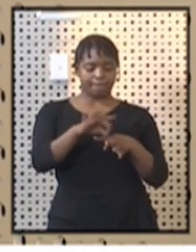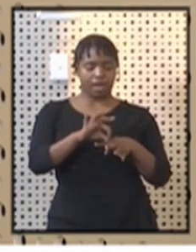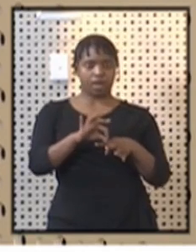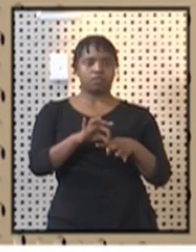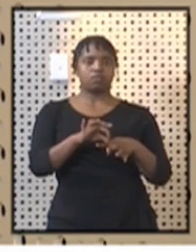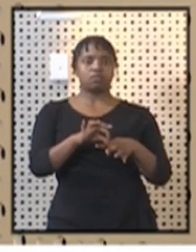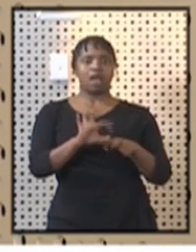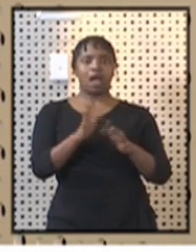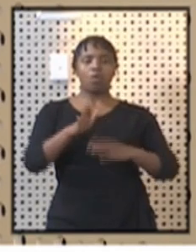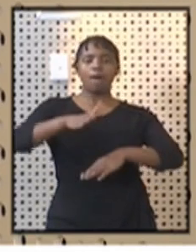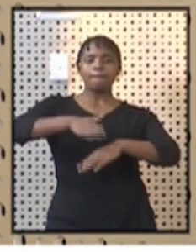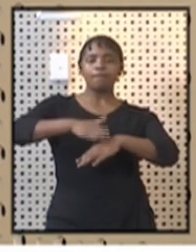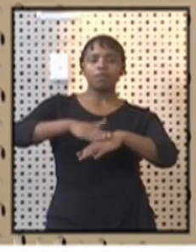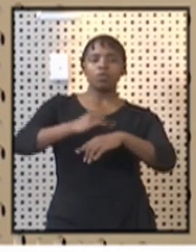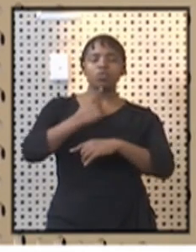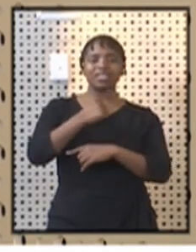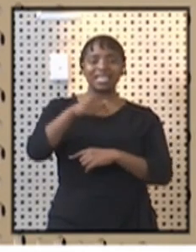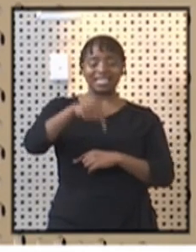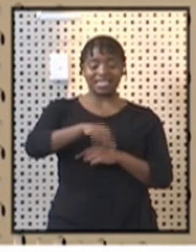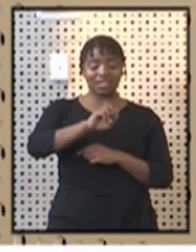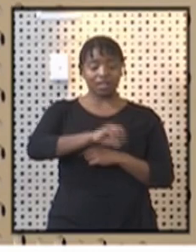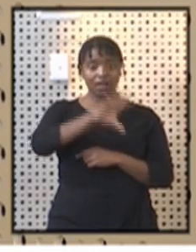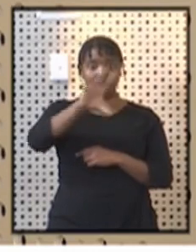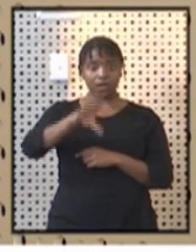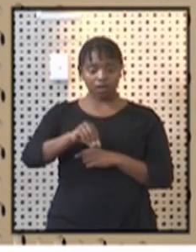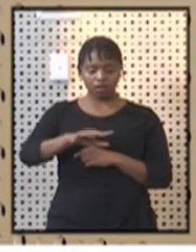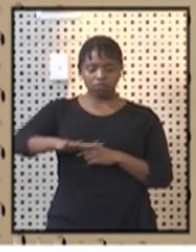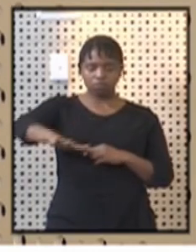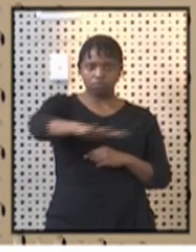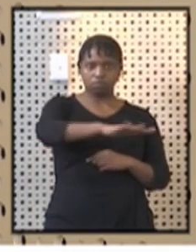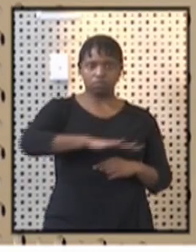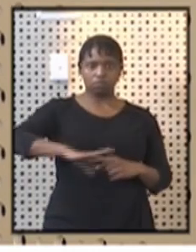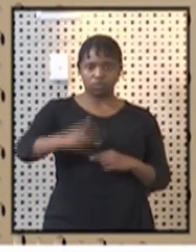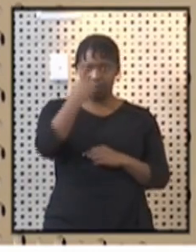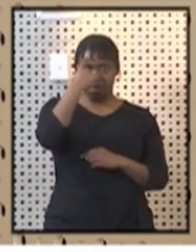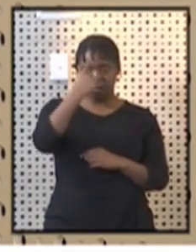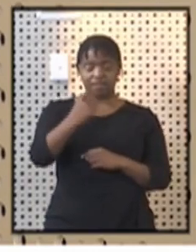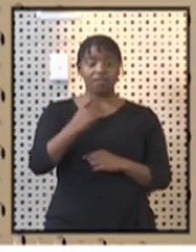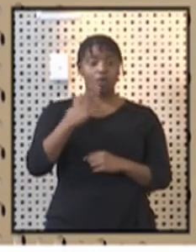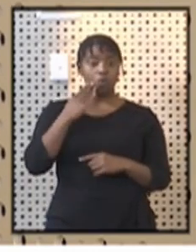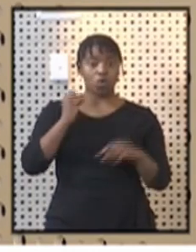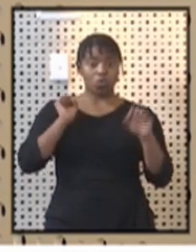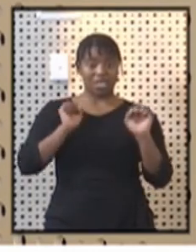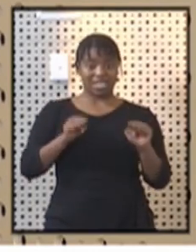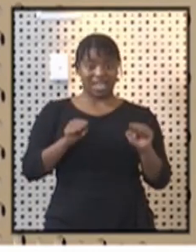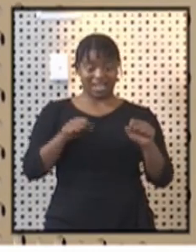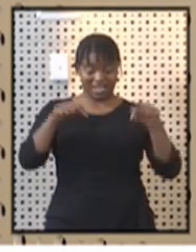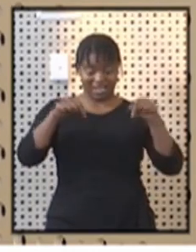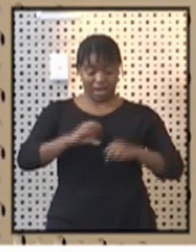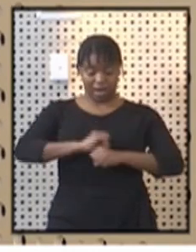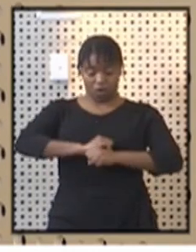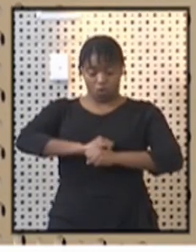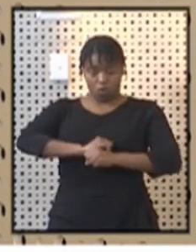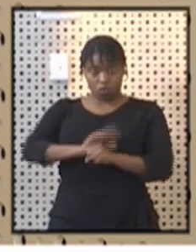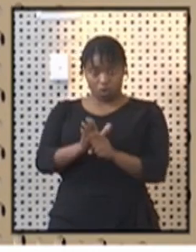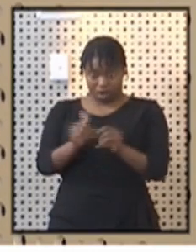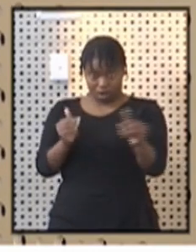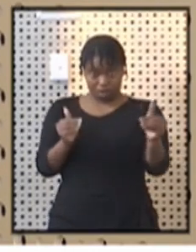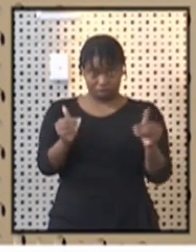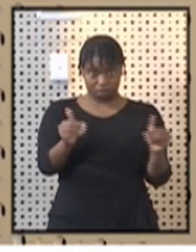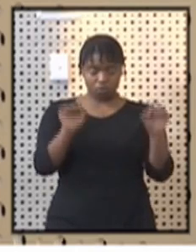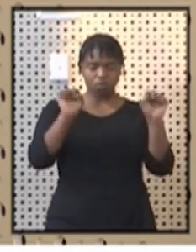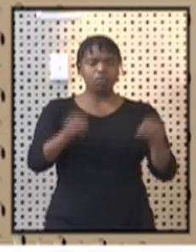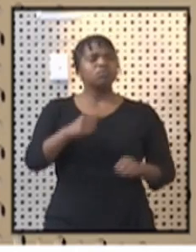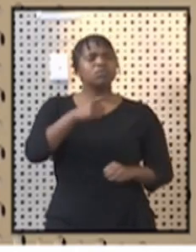more emphasizing on the domestic market. Because we do believe that once we are able to manage the pandemic, that's why all of us as South Africans,